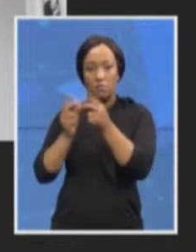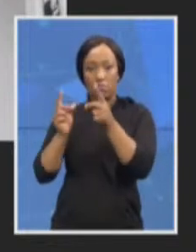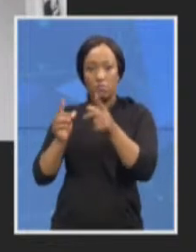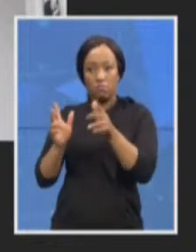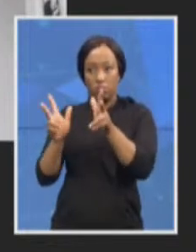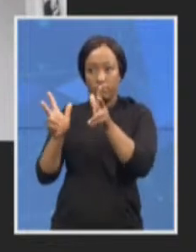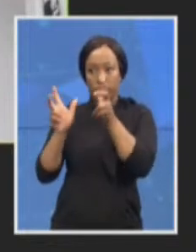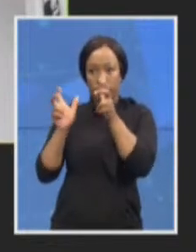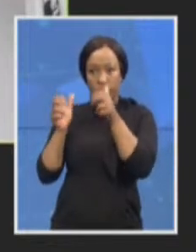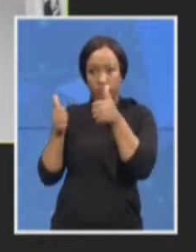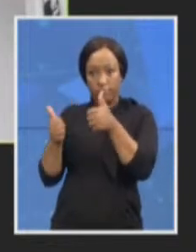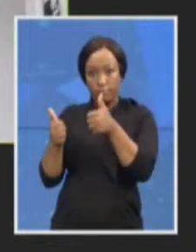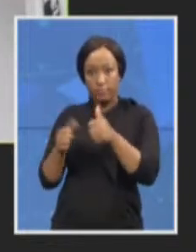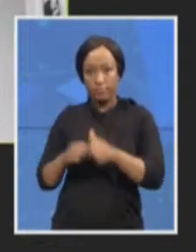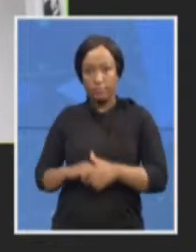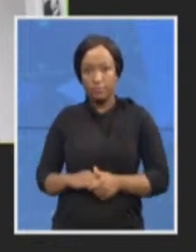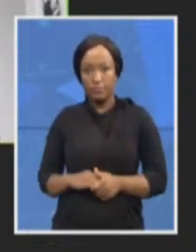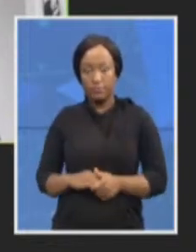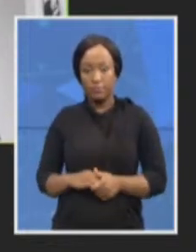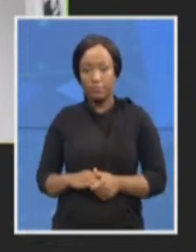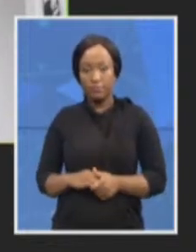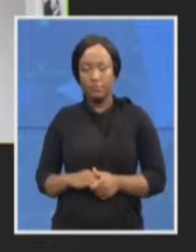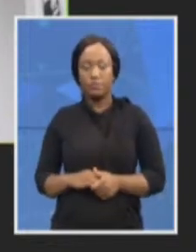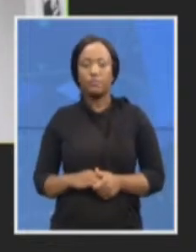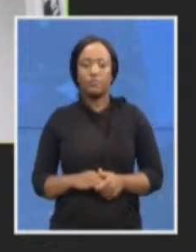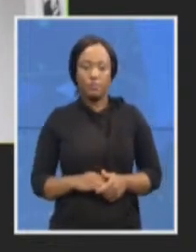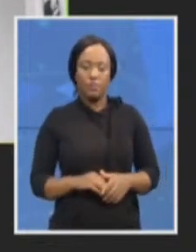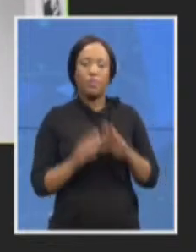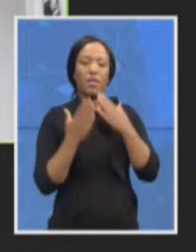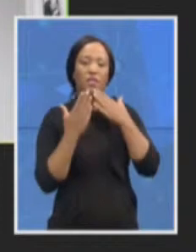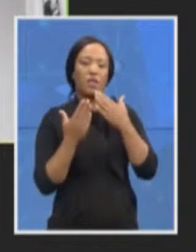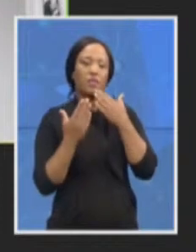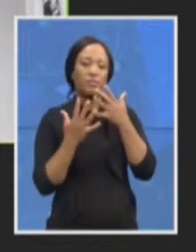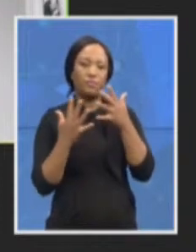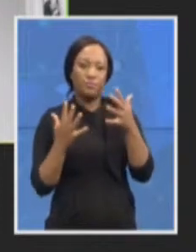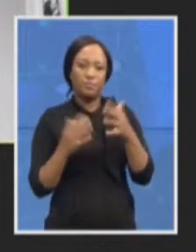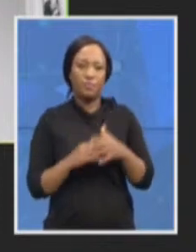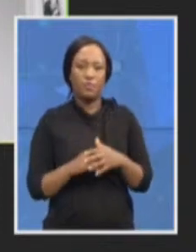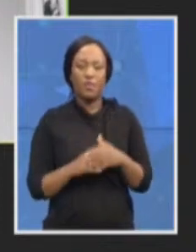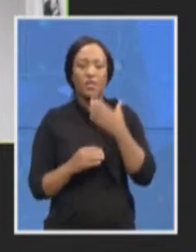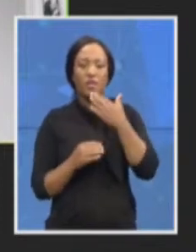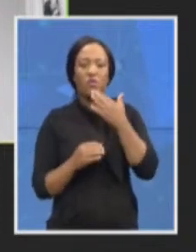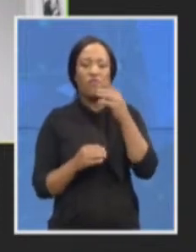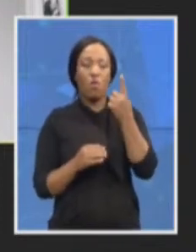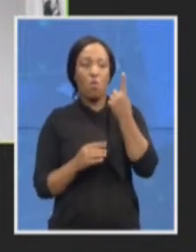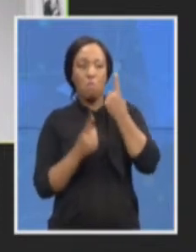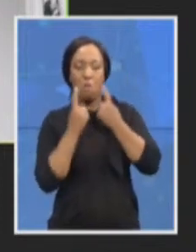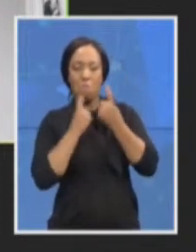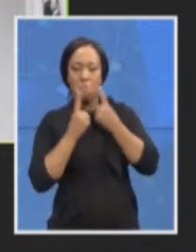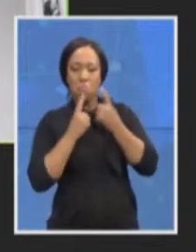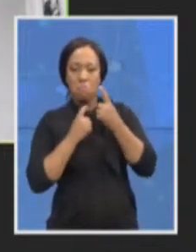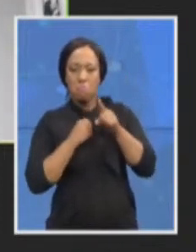Thank you very much for those questions. On the first question,